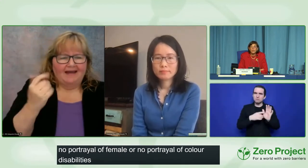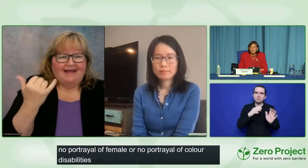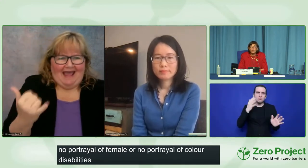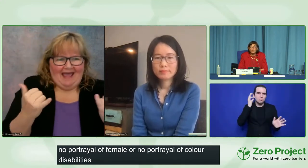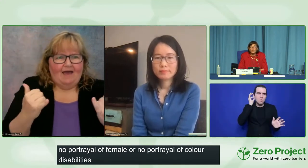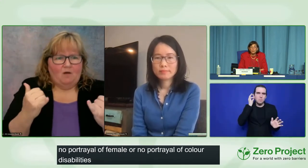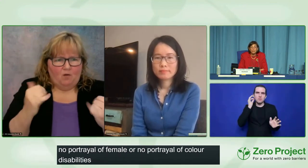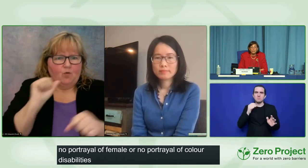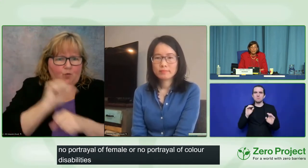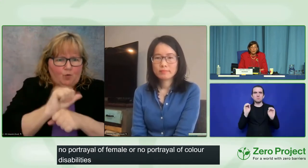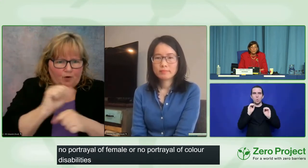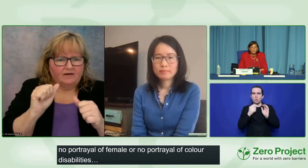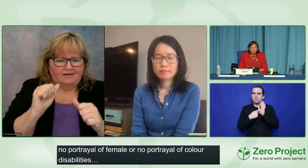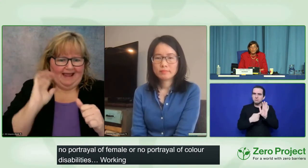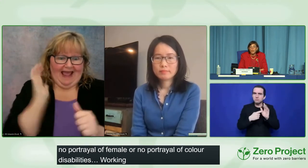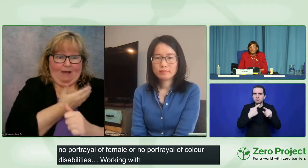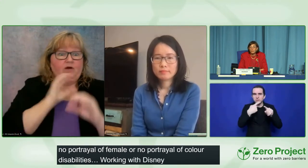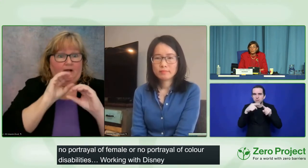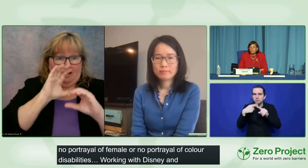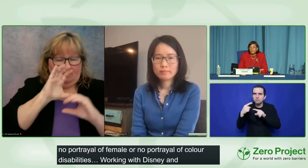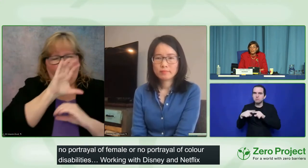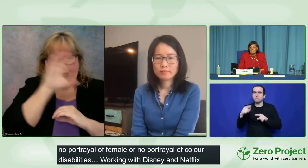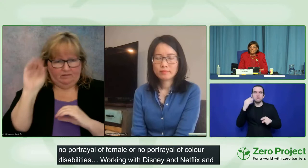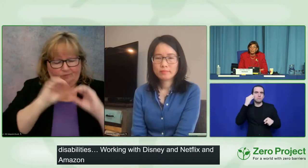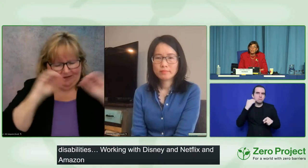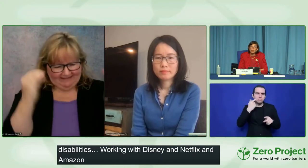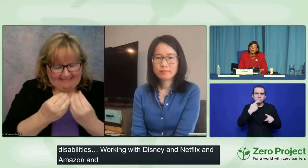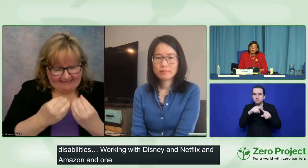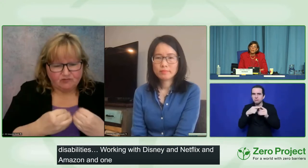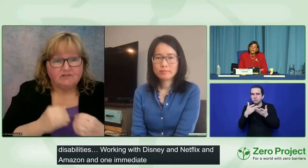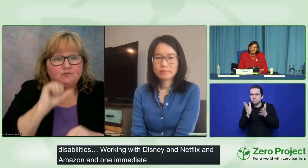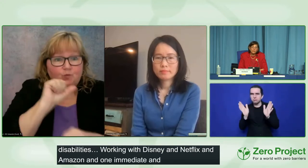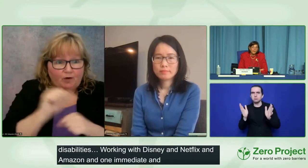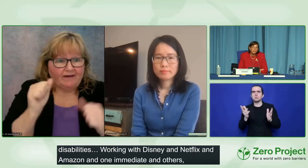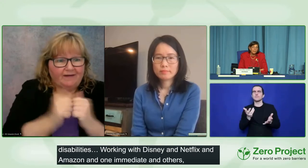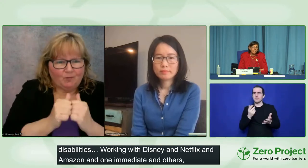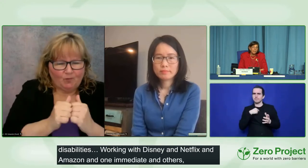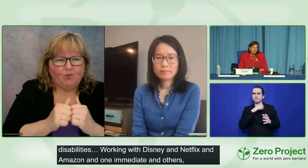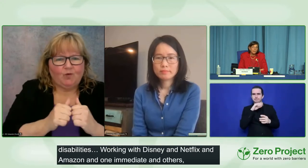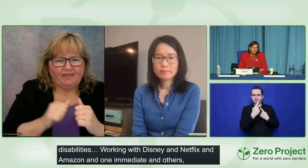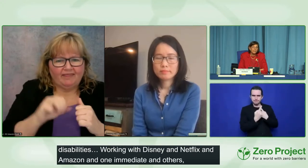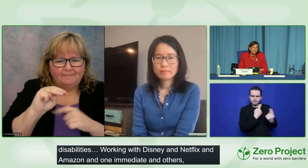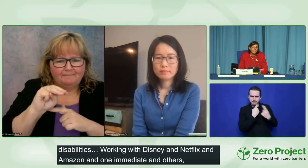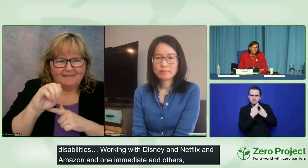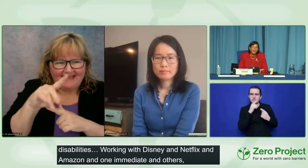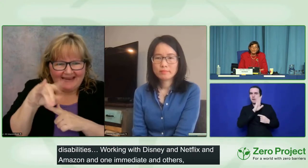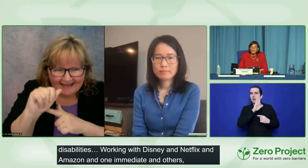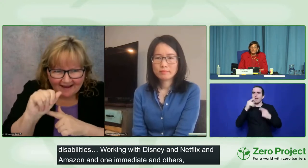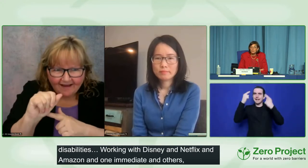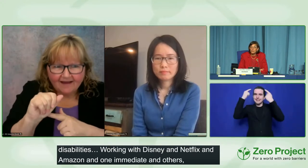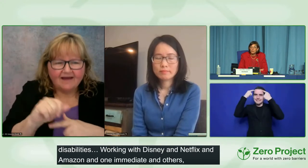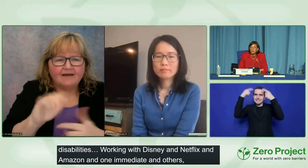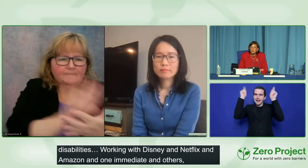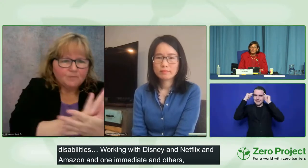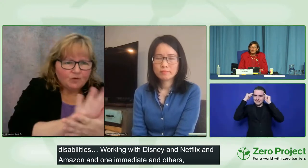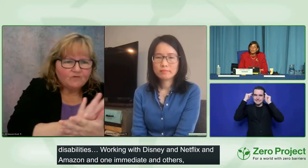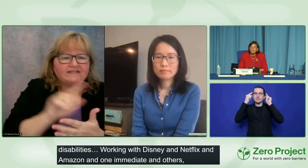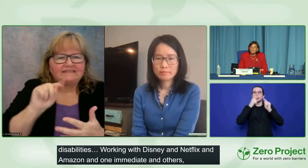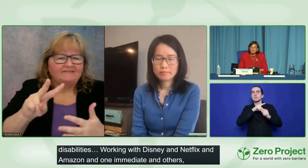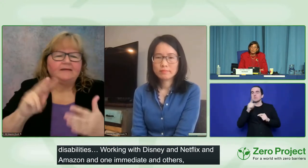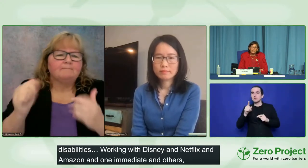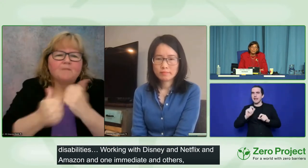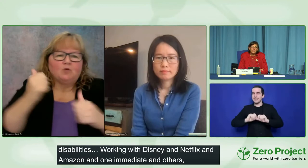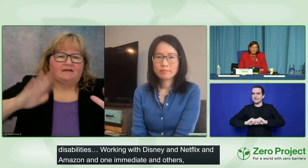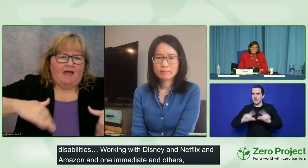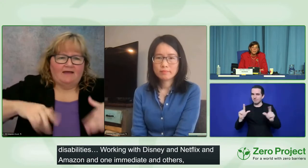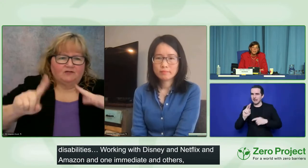RespectAbility has worked on over 300 productions in entertainment media. Most of them are not yet on screen because